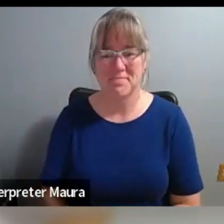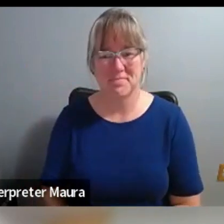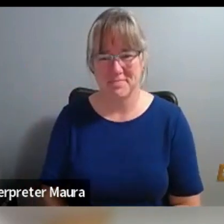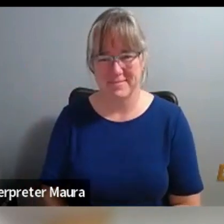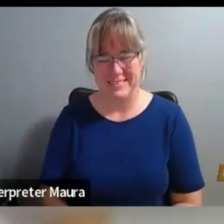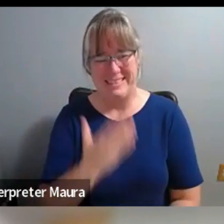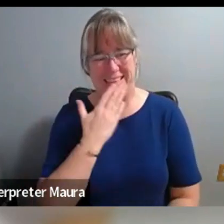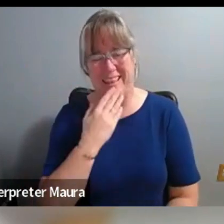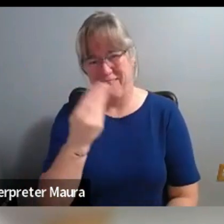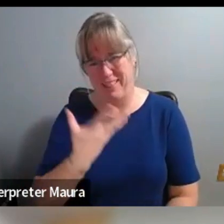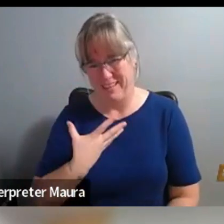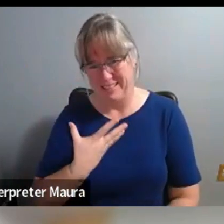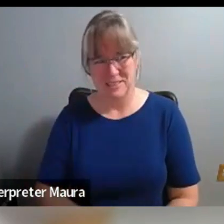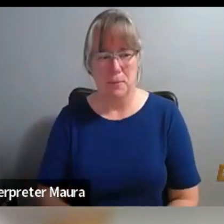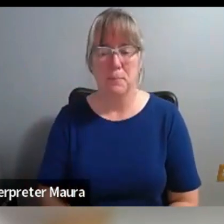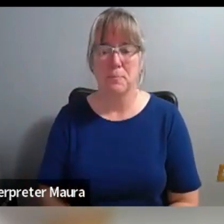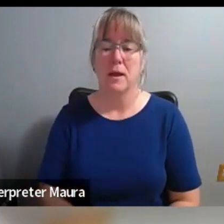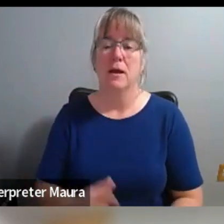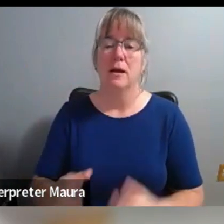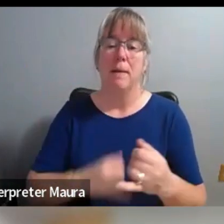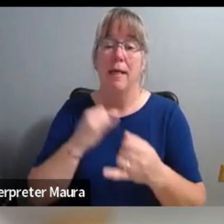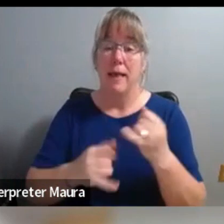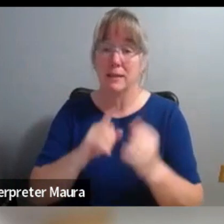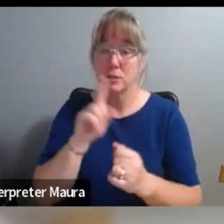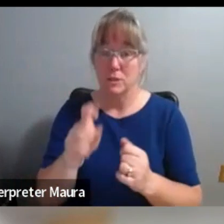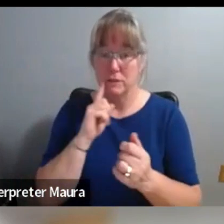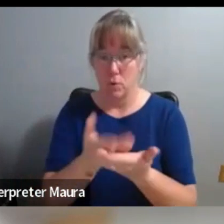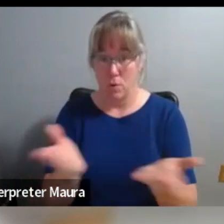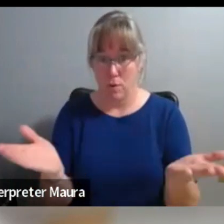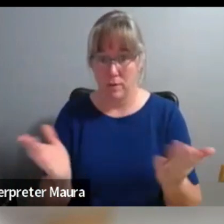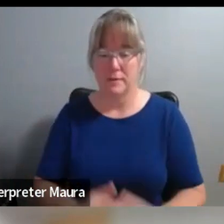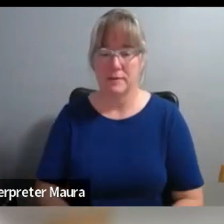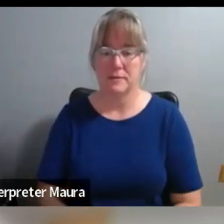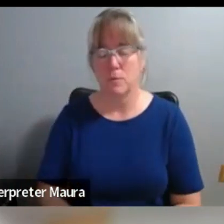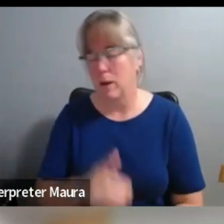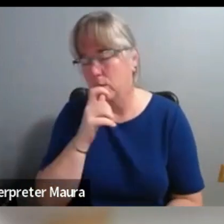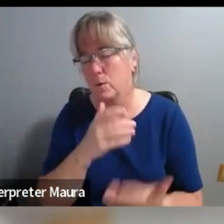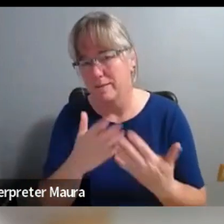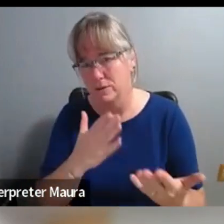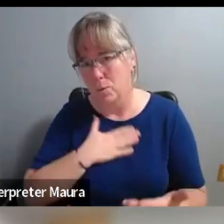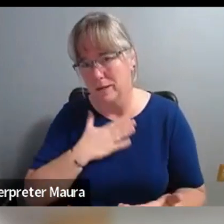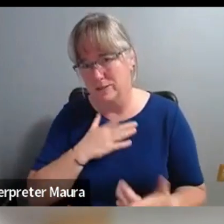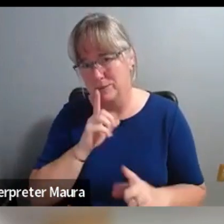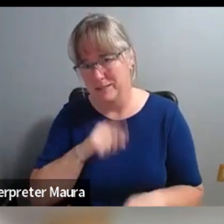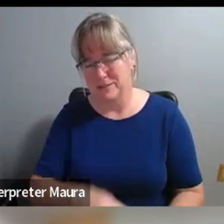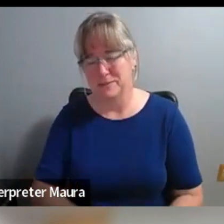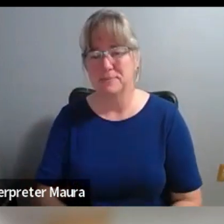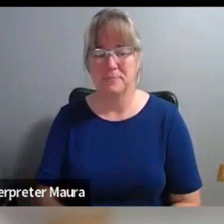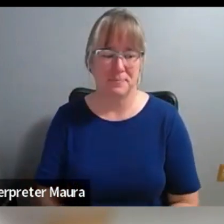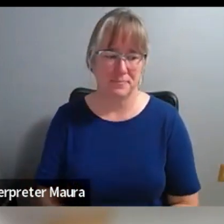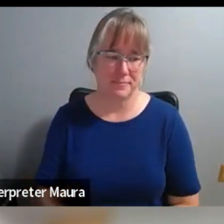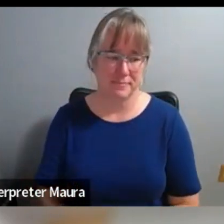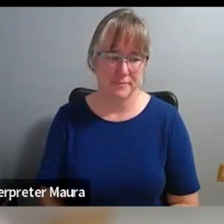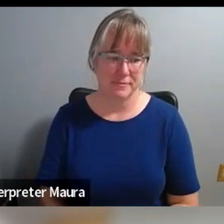Thanks for sharing. All right. My, my question for everybody. Well, whoever wants to answer this, if